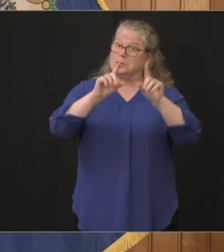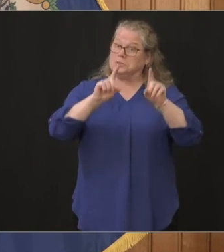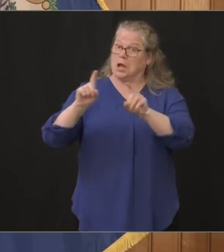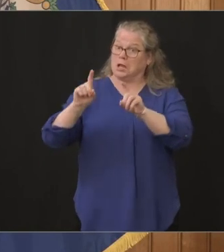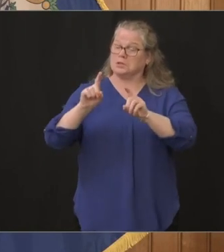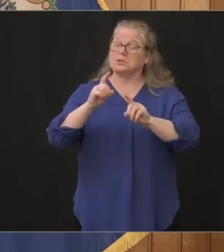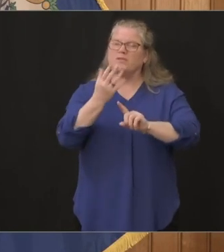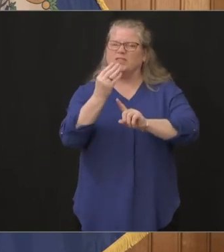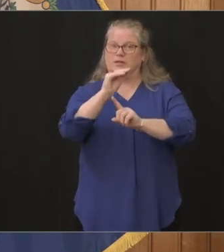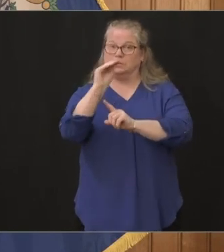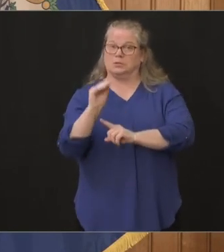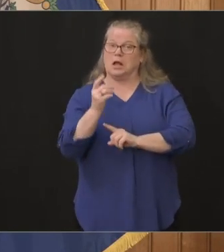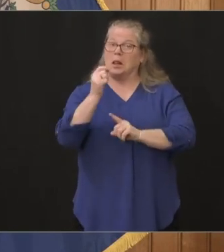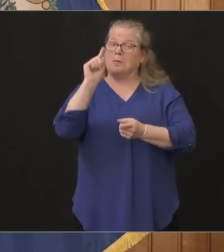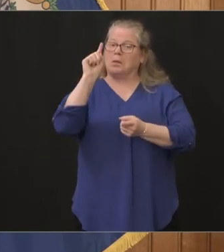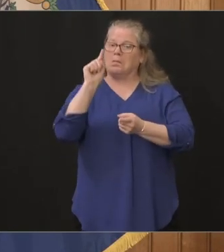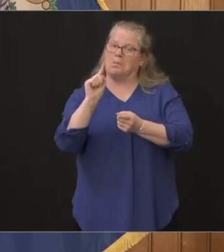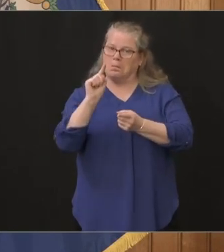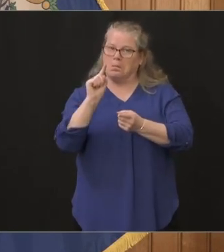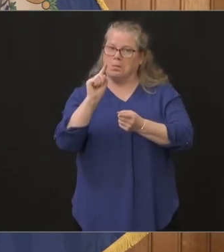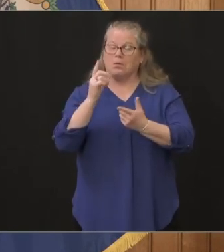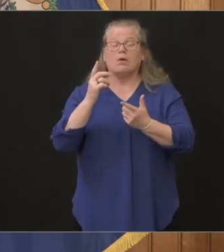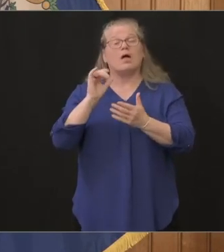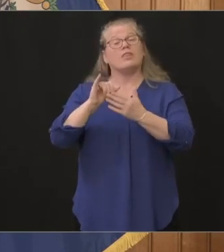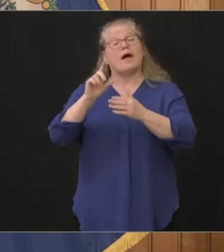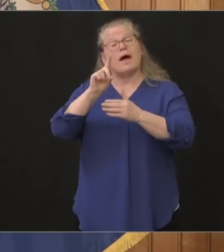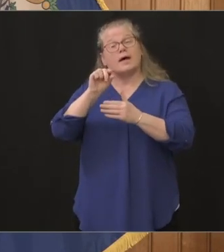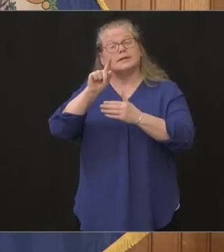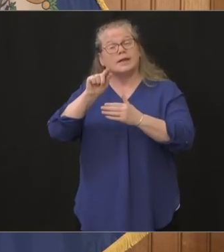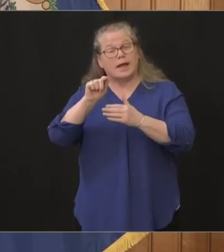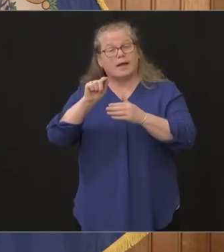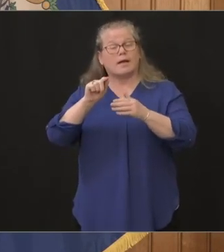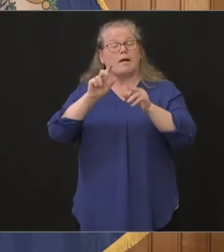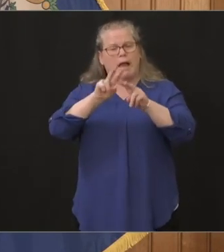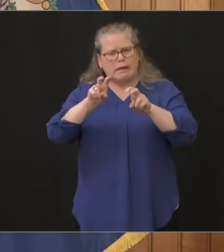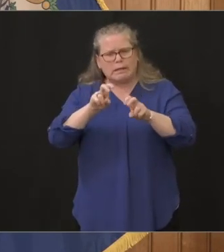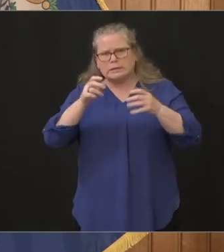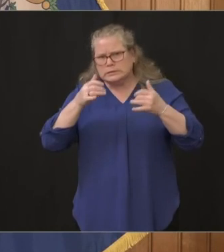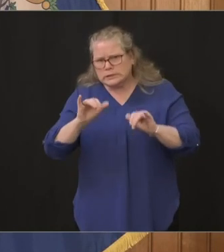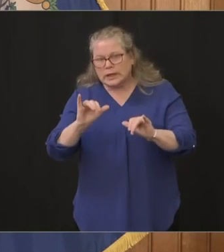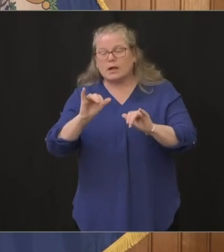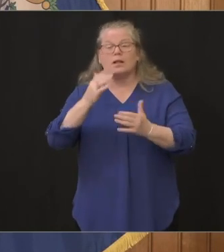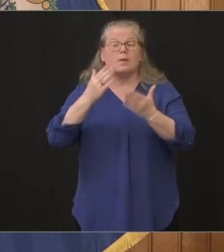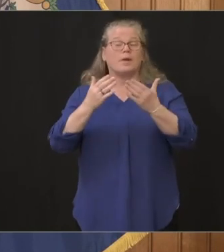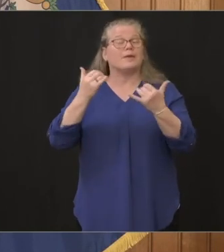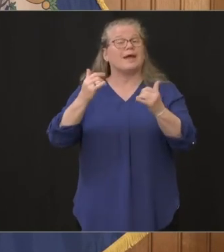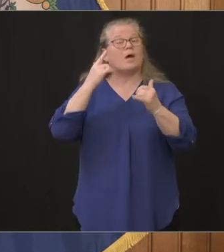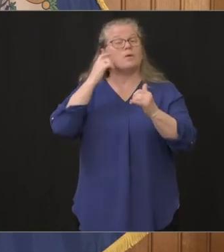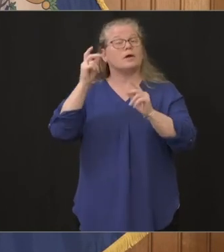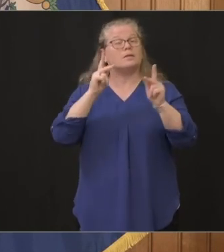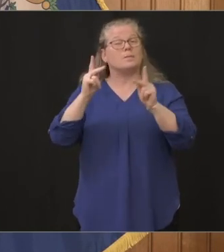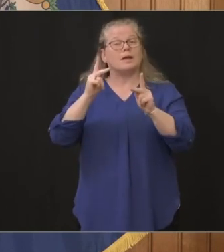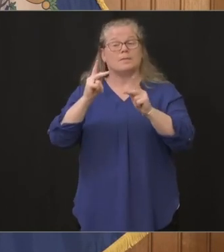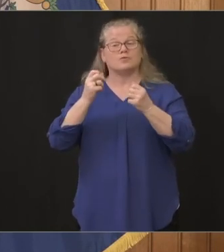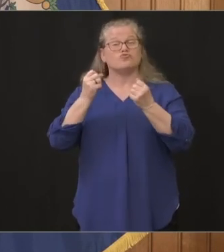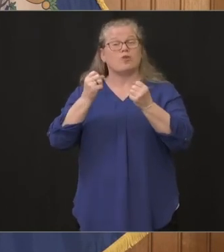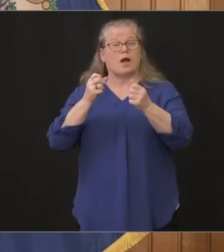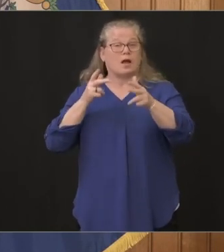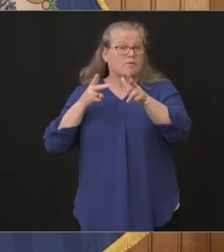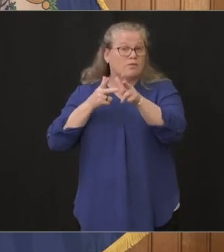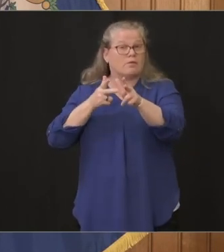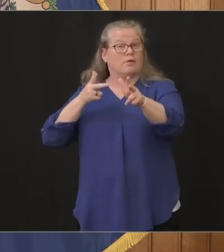that data but may reflect the fact that with more drive-through testing some folks who are less severe were more likely to be tested